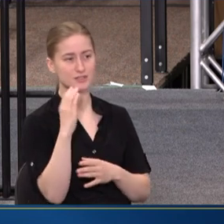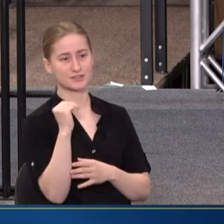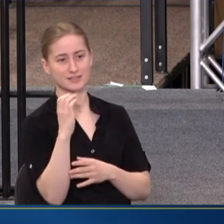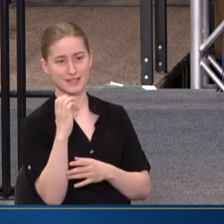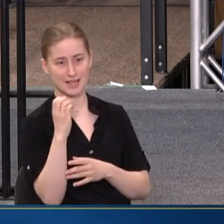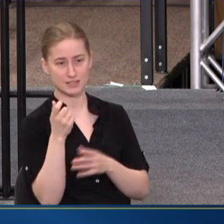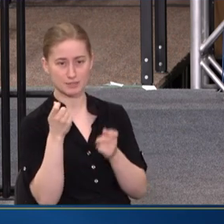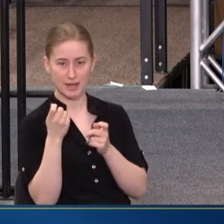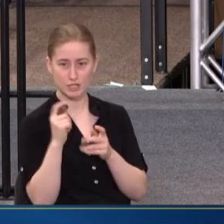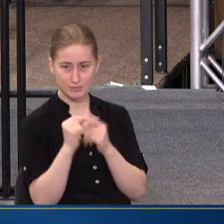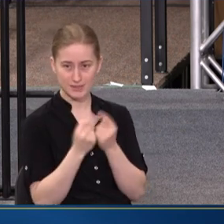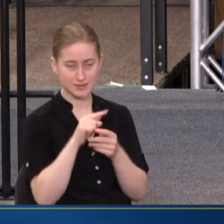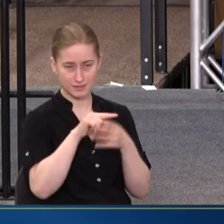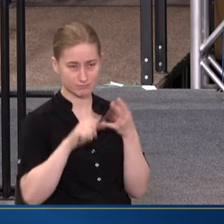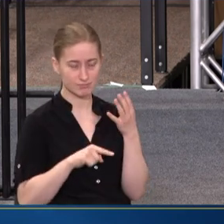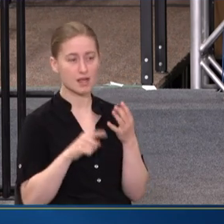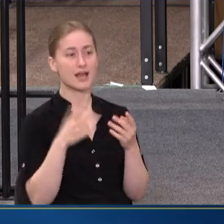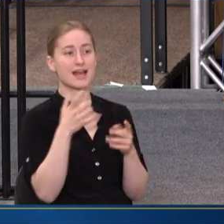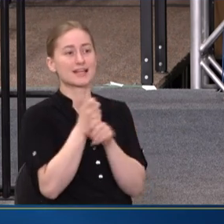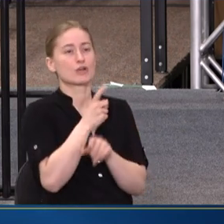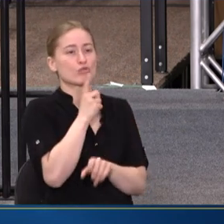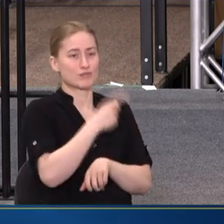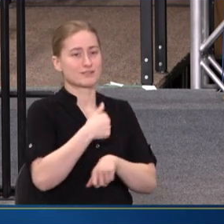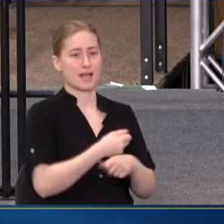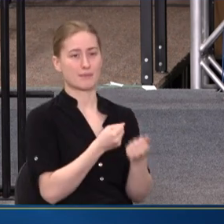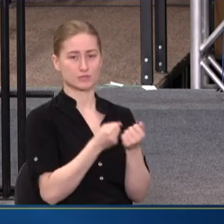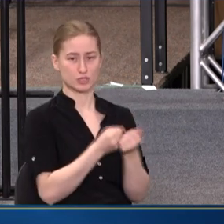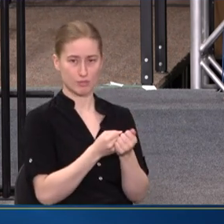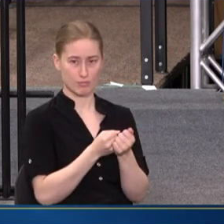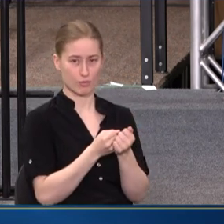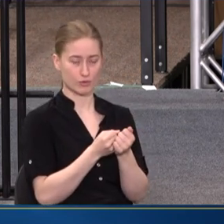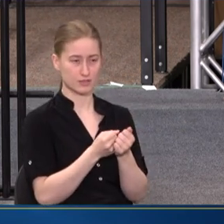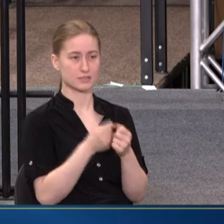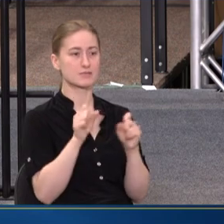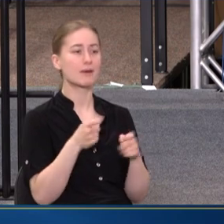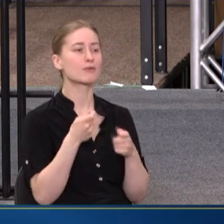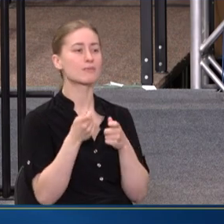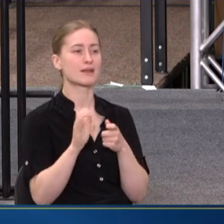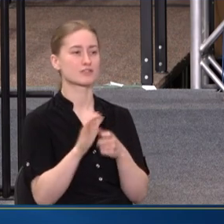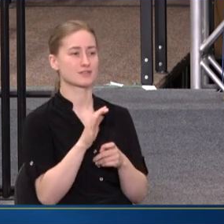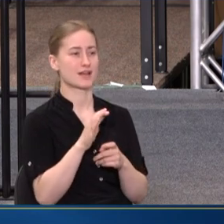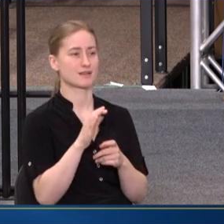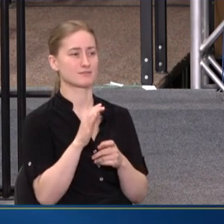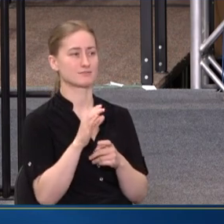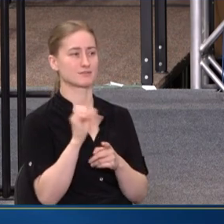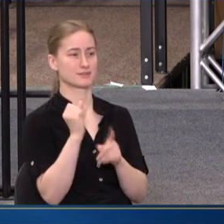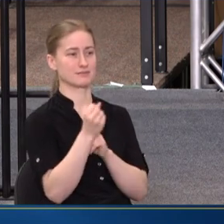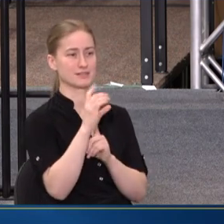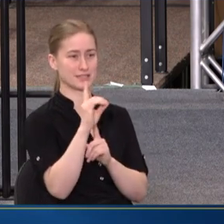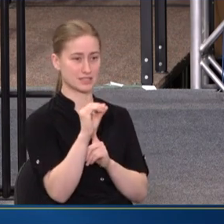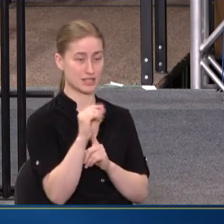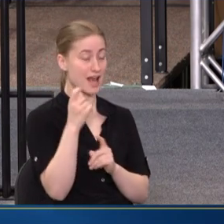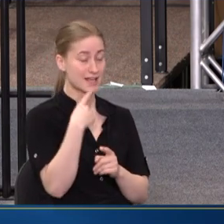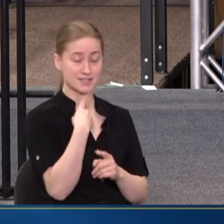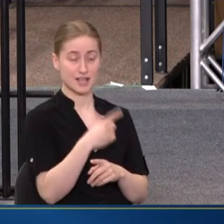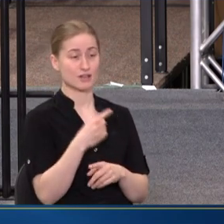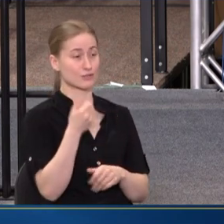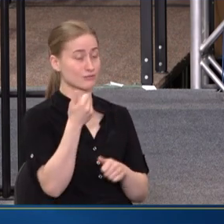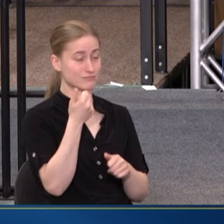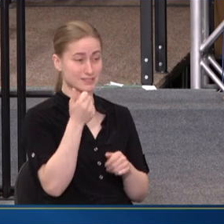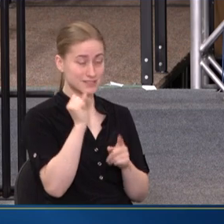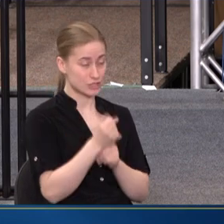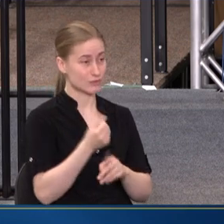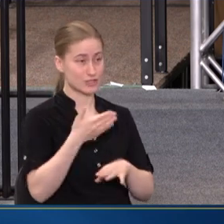TEAMS AND THE LIKE. AND GET REAL TIME SUPPORT TO BE ABLE TO MANAGE THAT CONDITION. AND I CAN TELL YOU OF CASE AFTER CASE WHERE